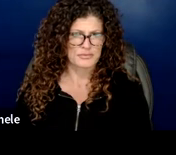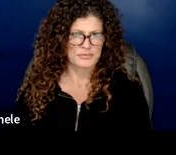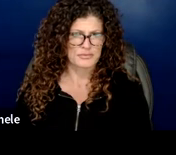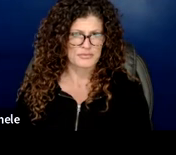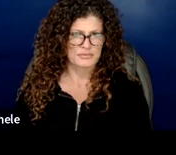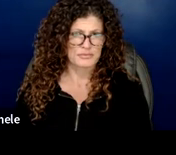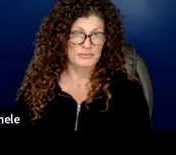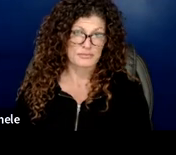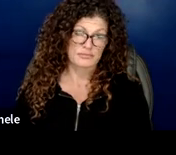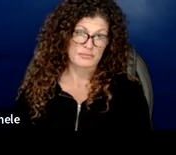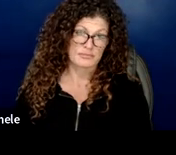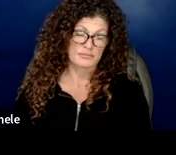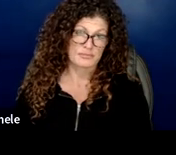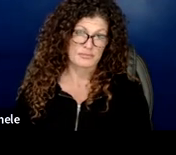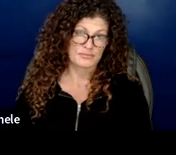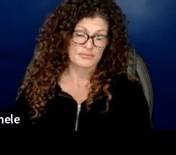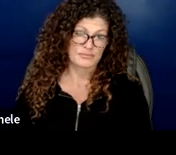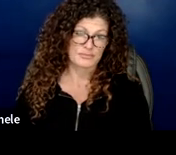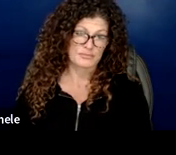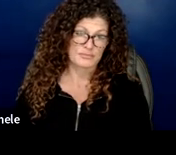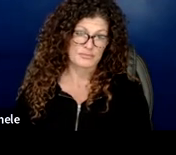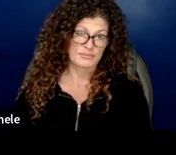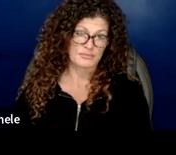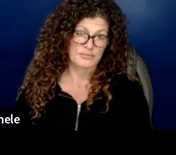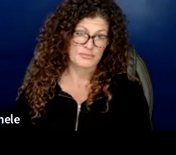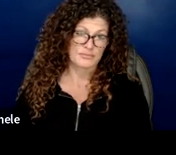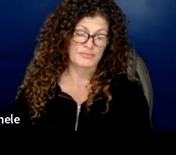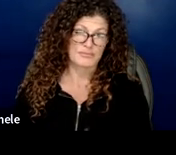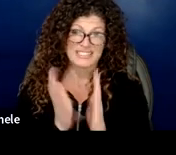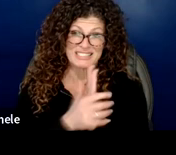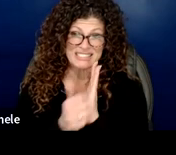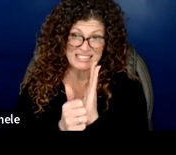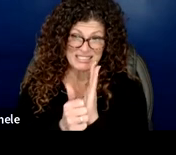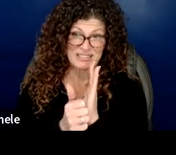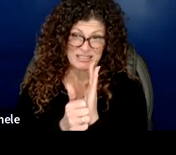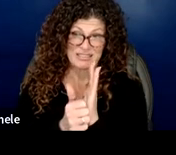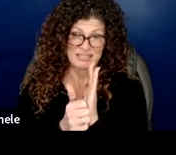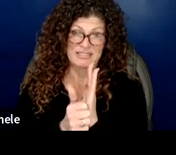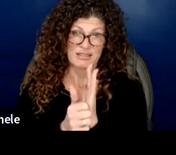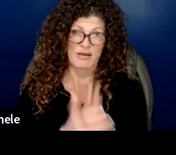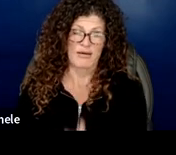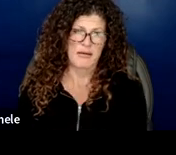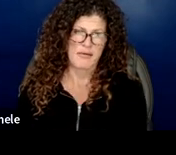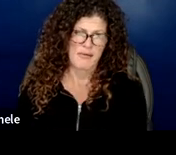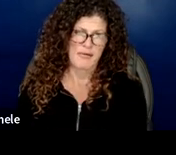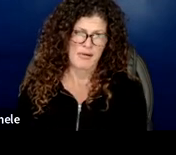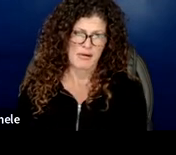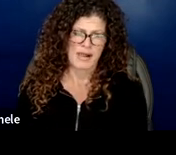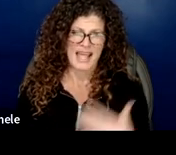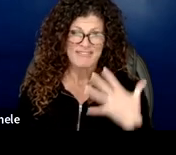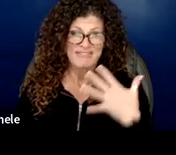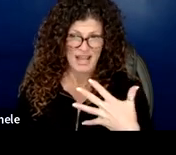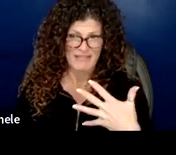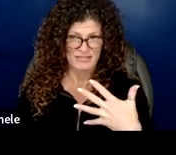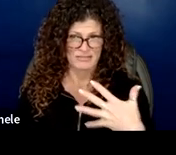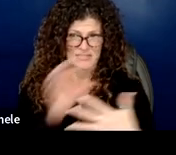the um hang on okay so the skills the skills piece has five different sections